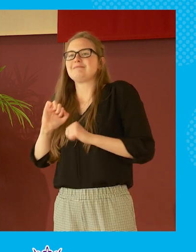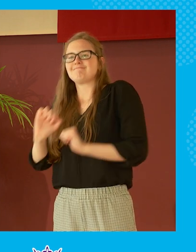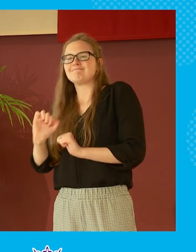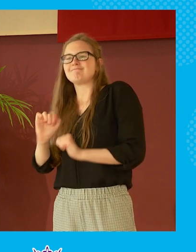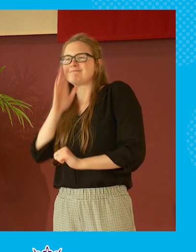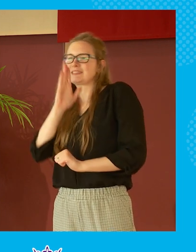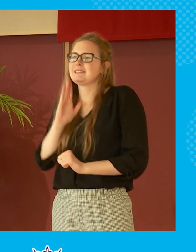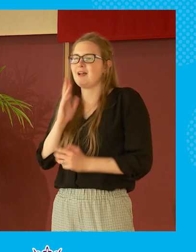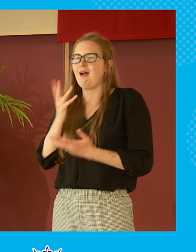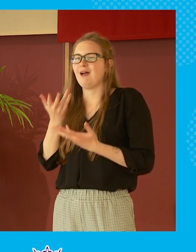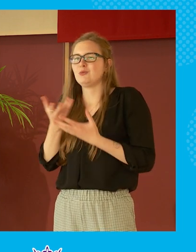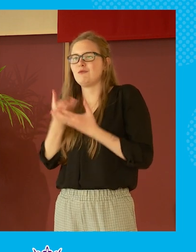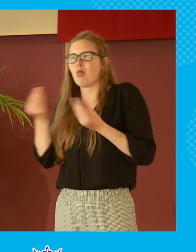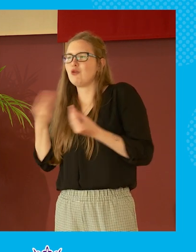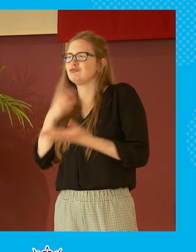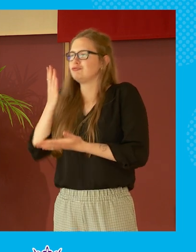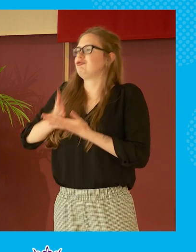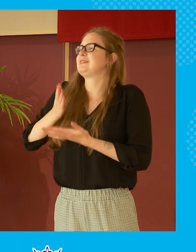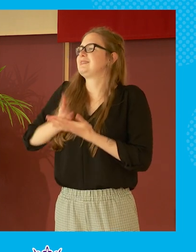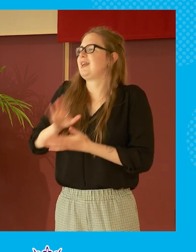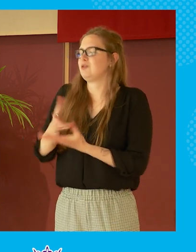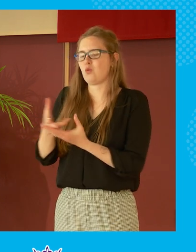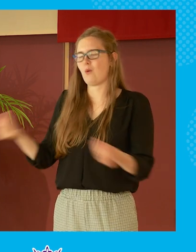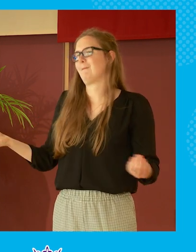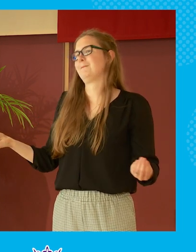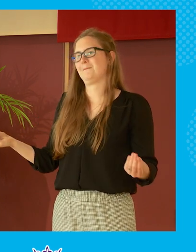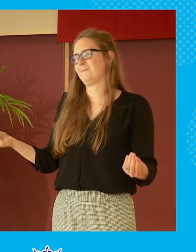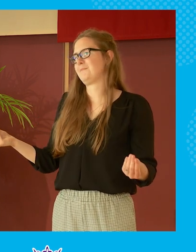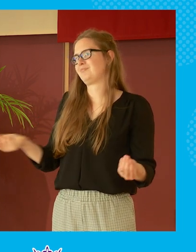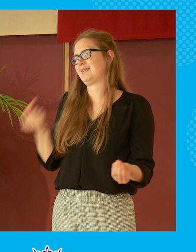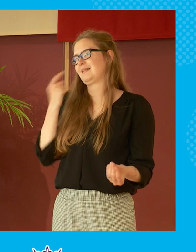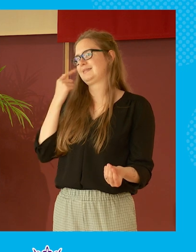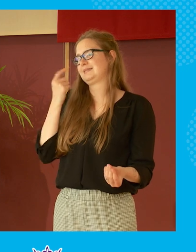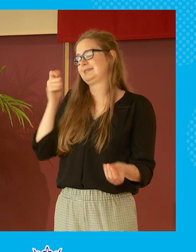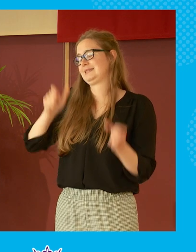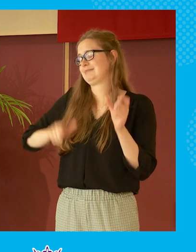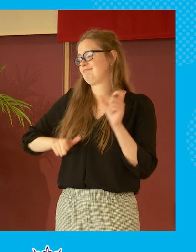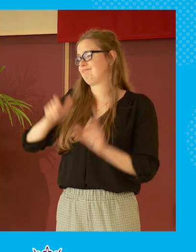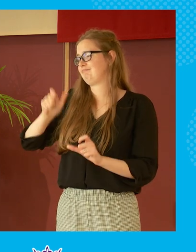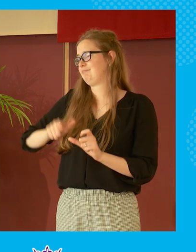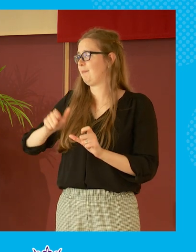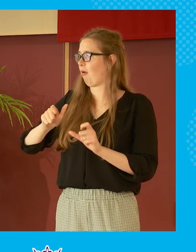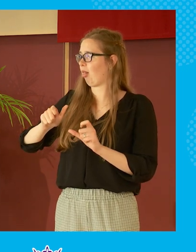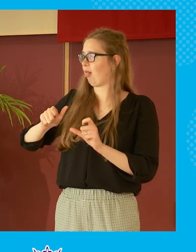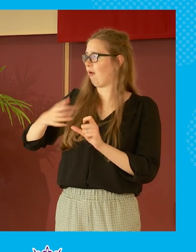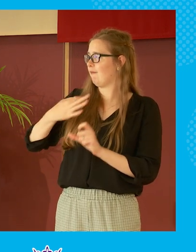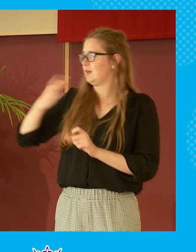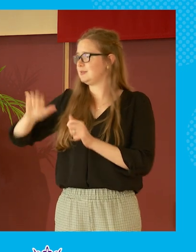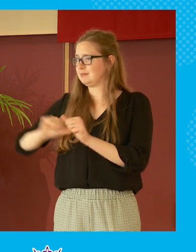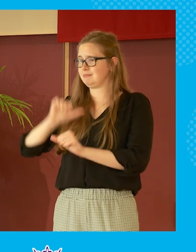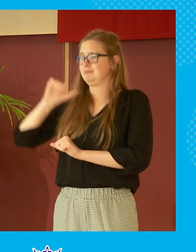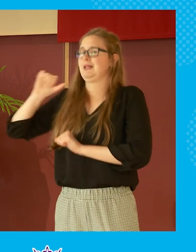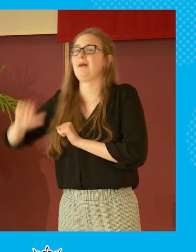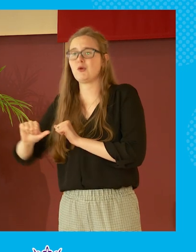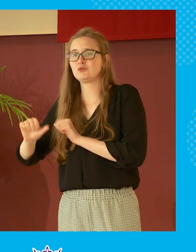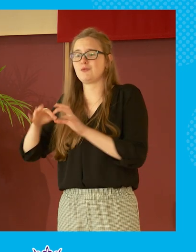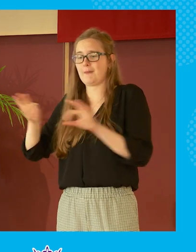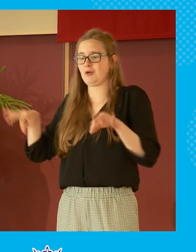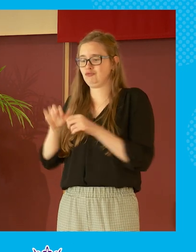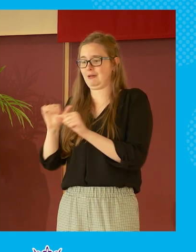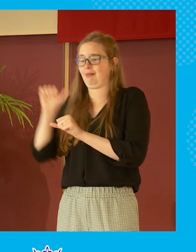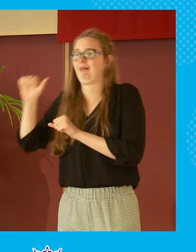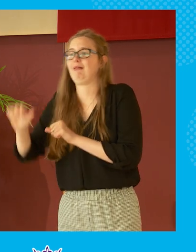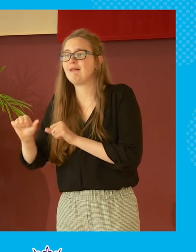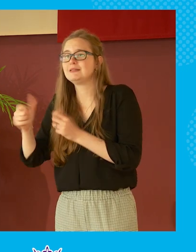sad we seem to have lost the trust um because i think people put themselves out a lot to do the jobs they do in public service and it's sad